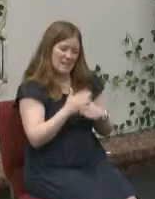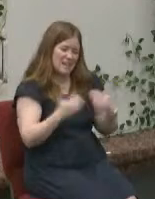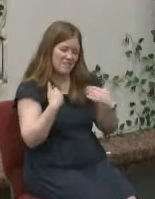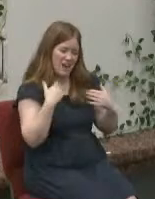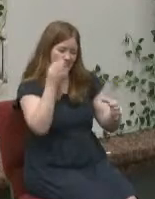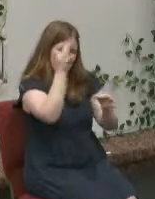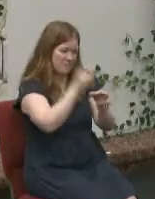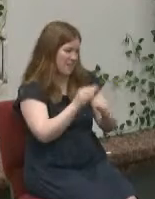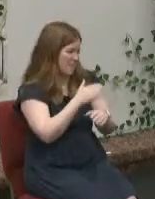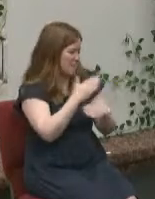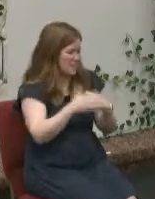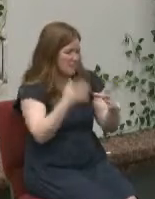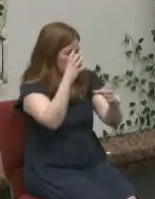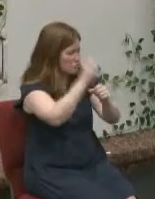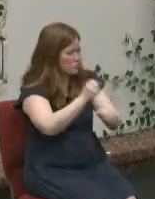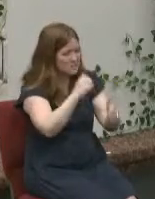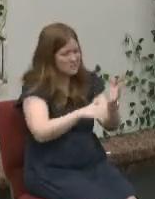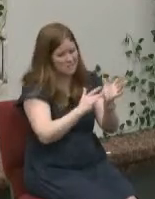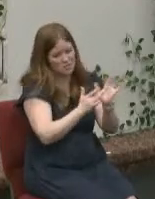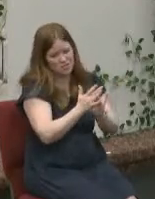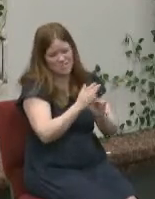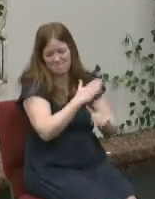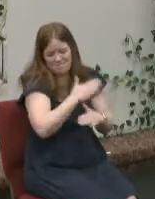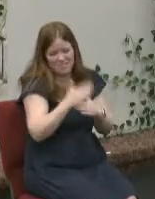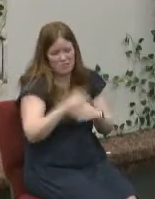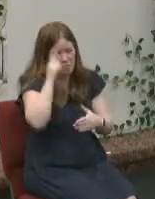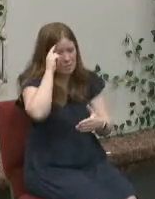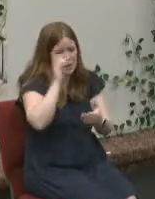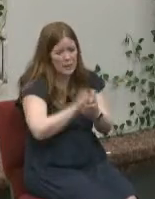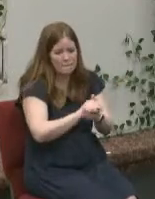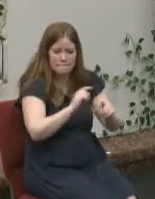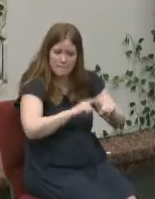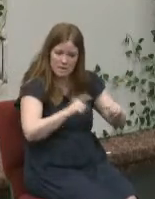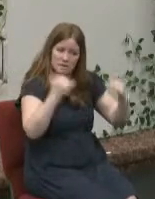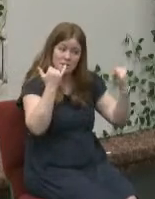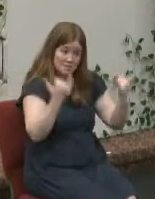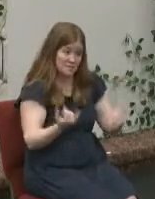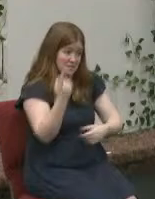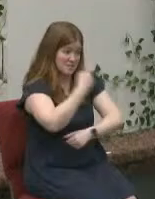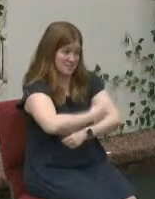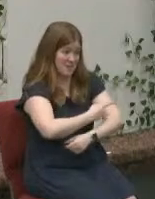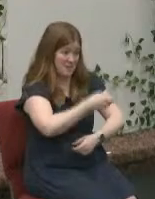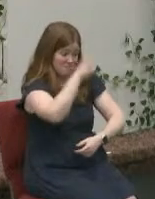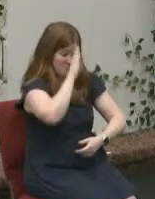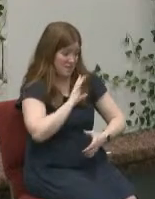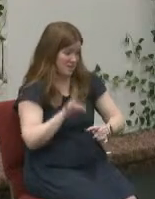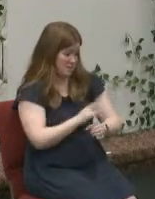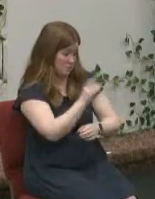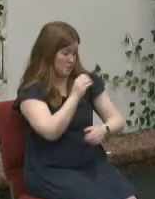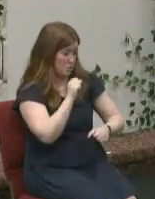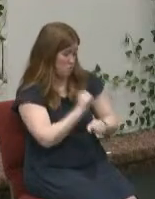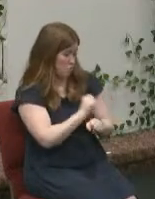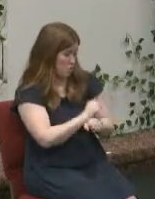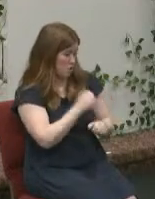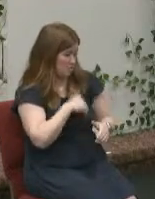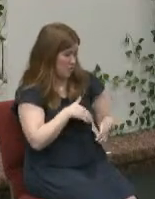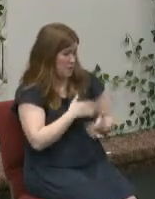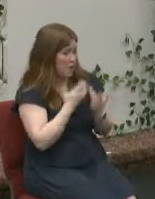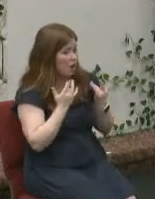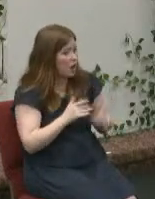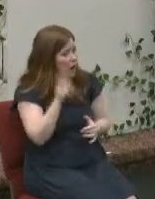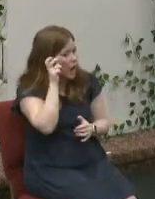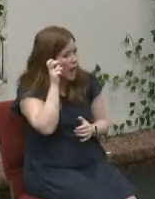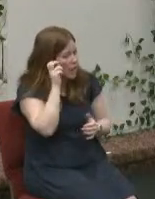trust in christ i've never believed it but today god's spirit is working in me and i hear that